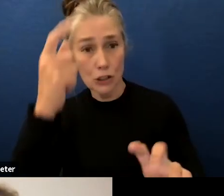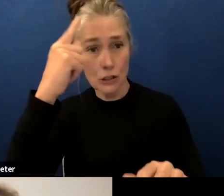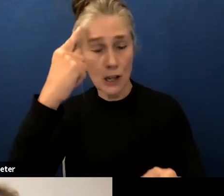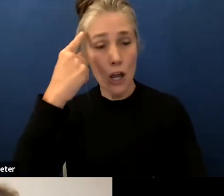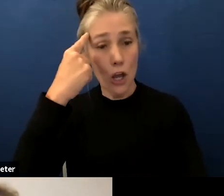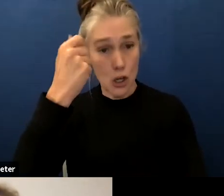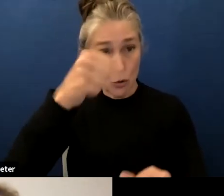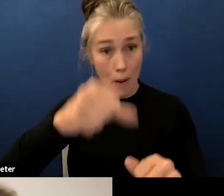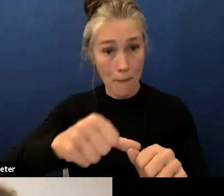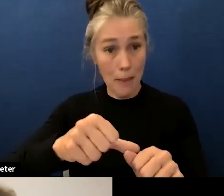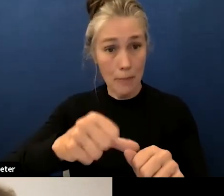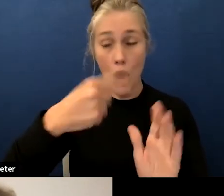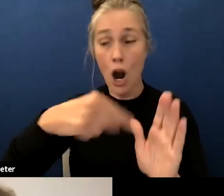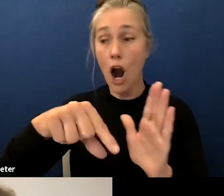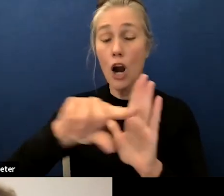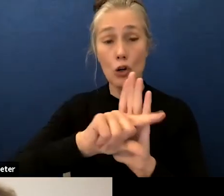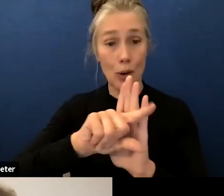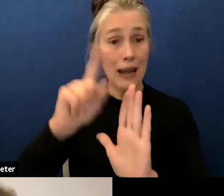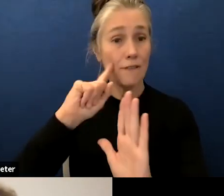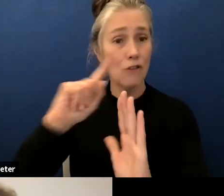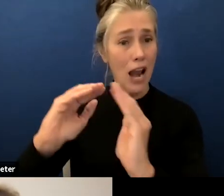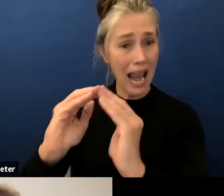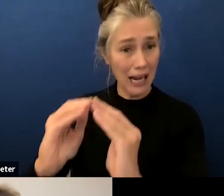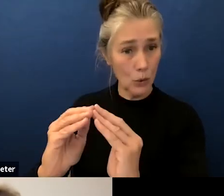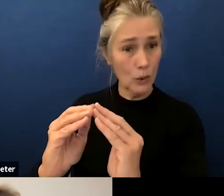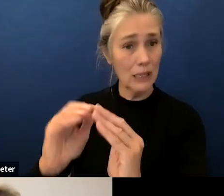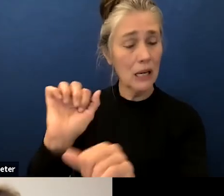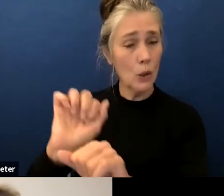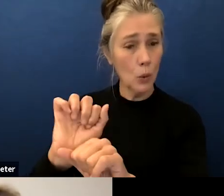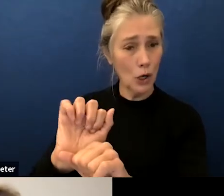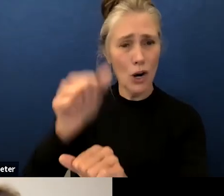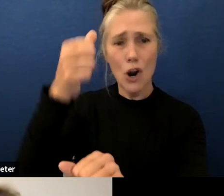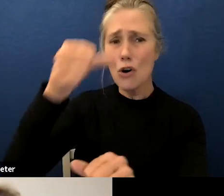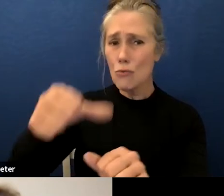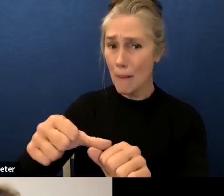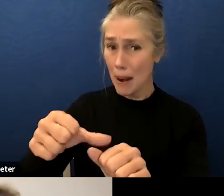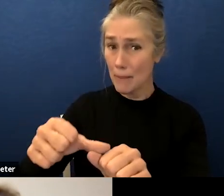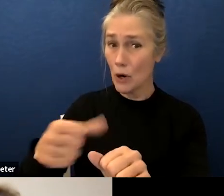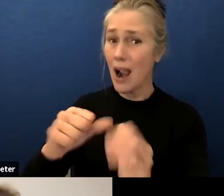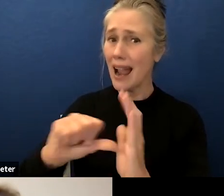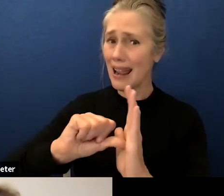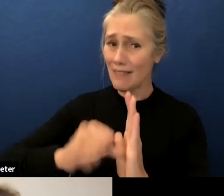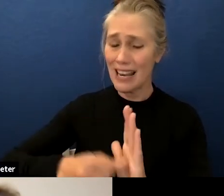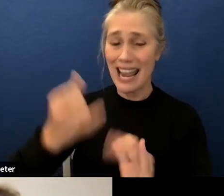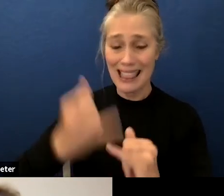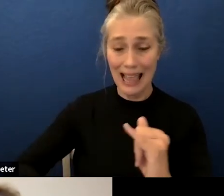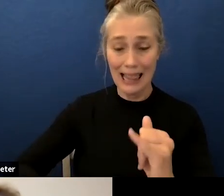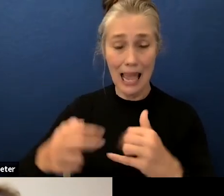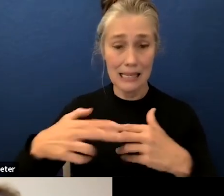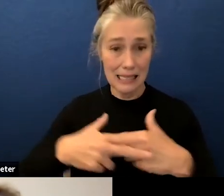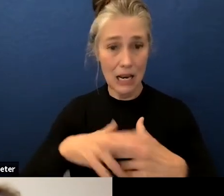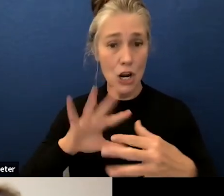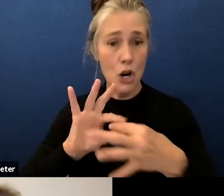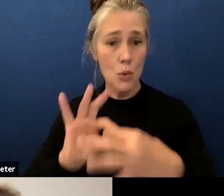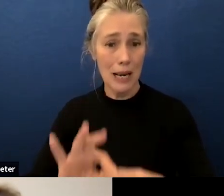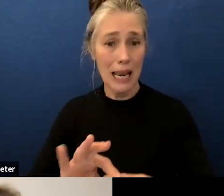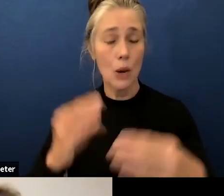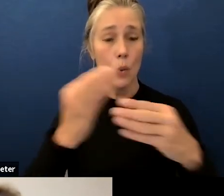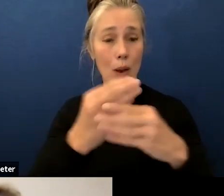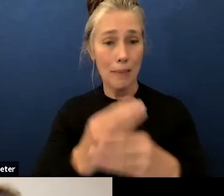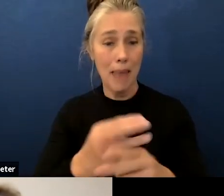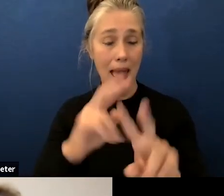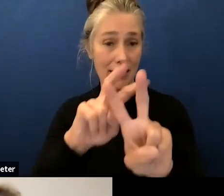launched um i want to make sure that you remember how deeply we i highlighted in the math slides about our work with math assessment